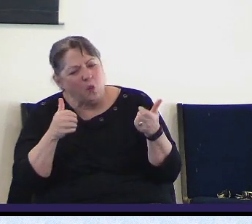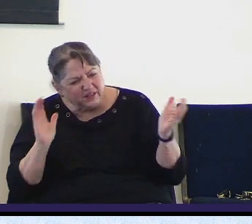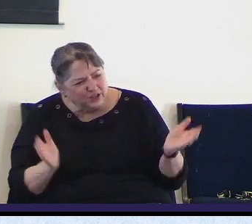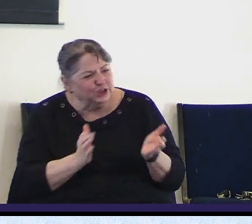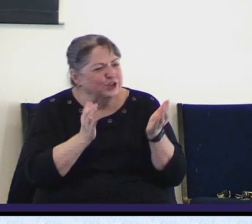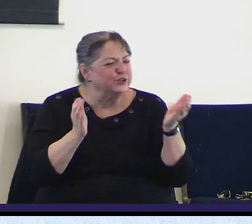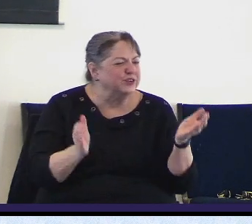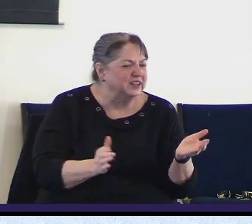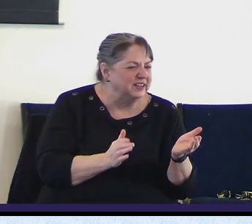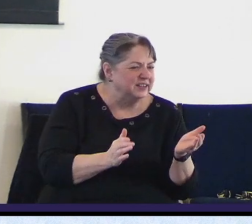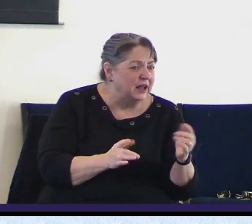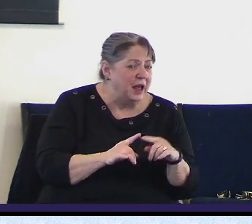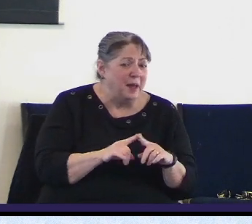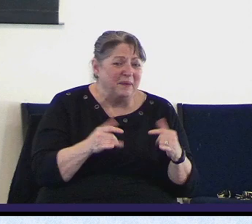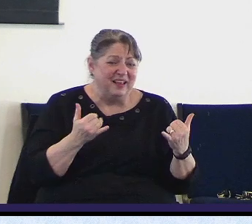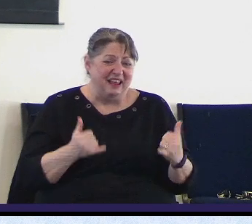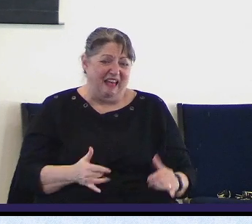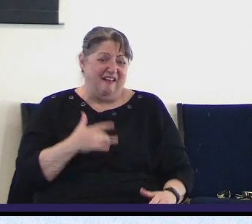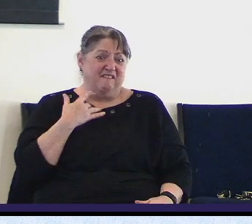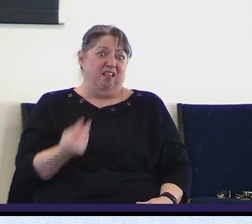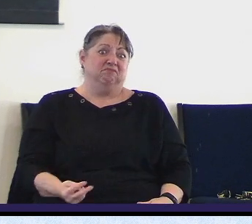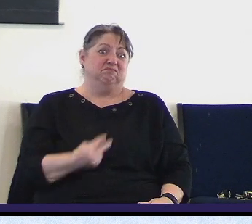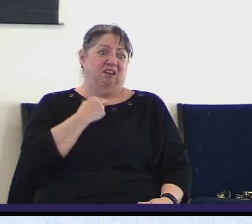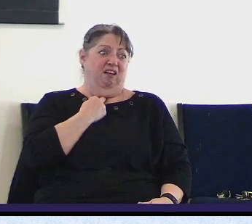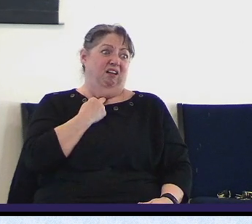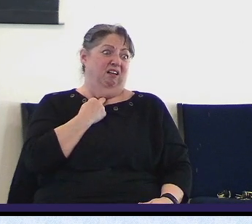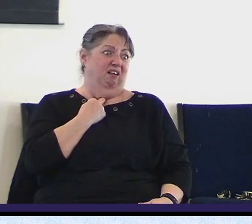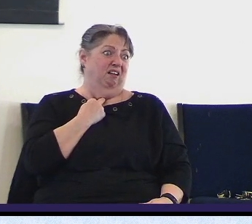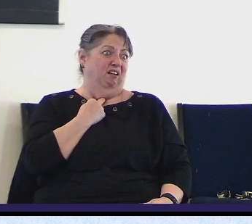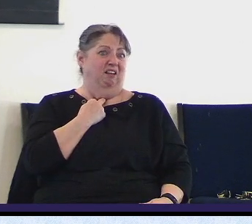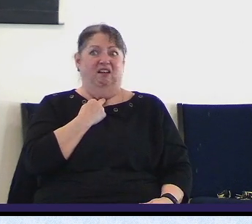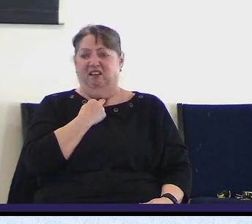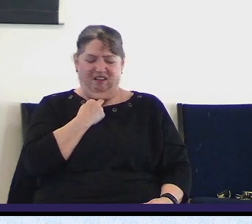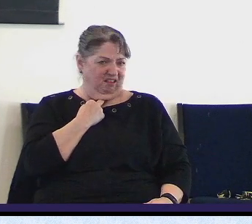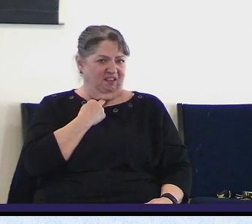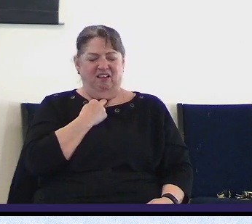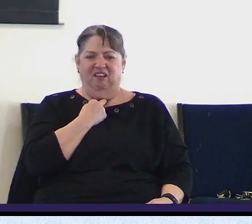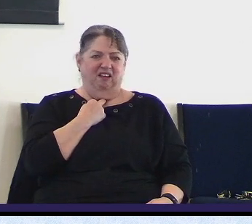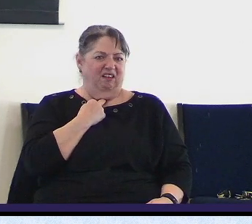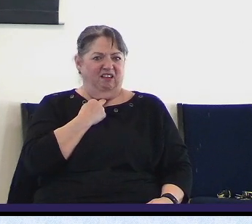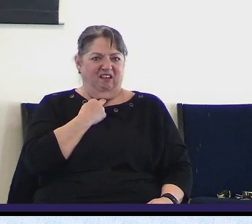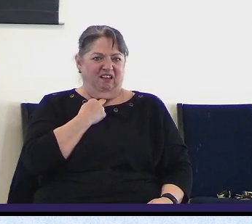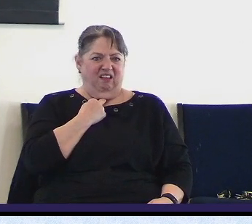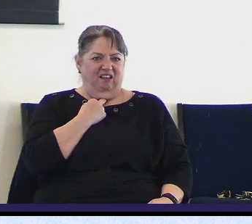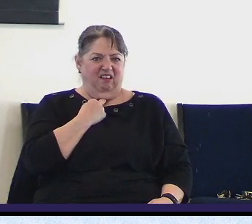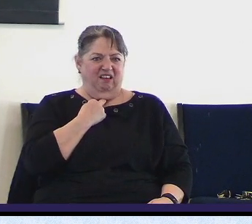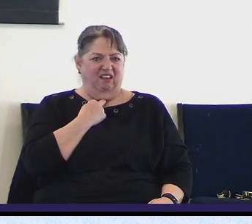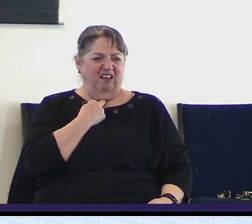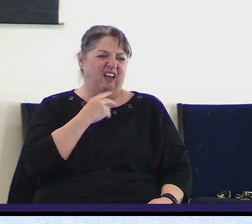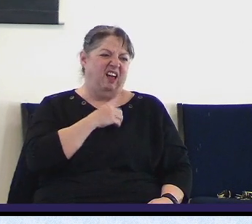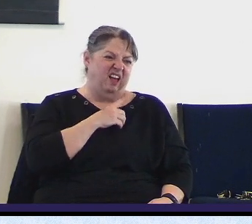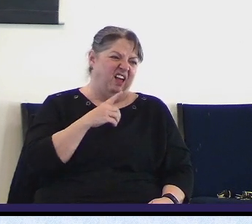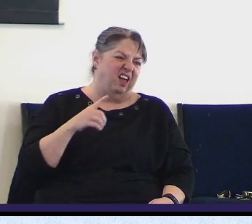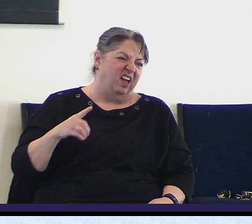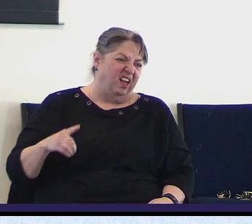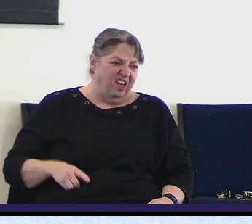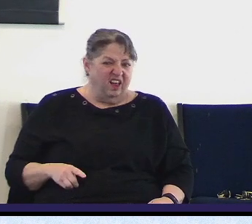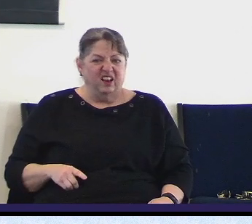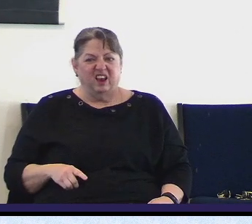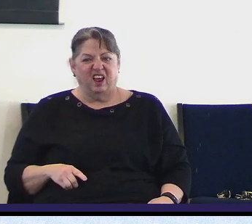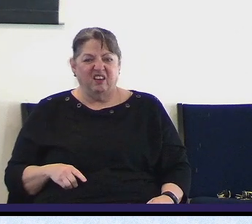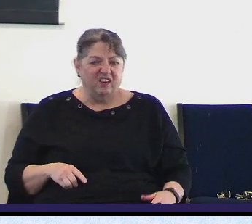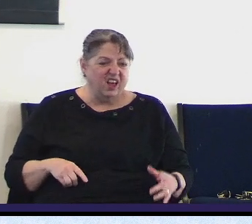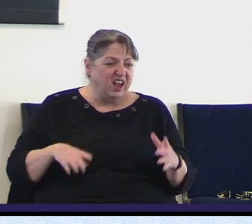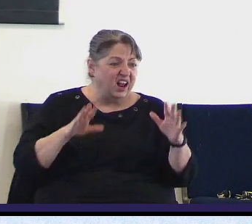the message but maybe they just got to him here David was the one who when he began to organize his